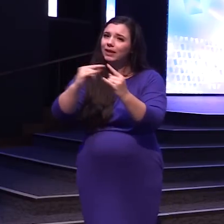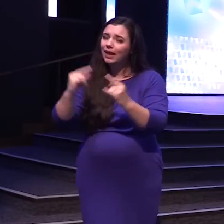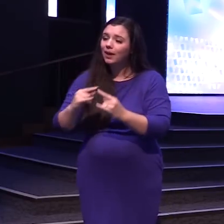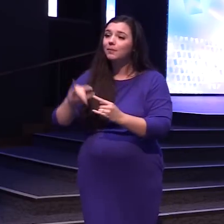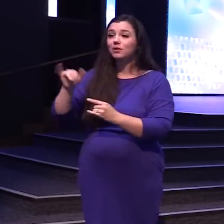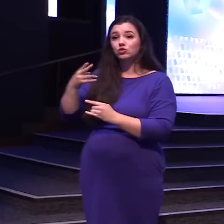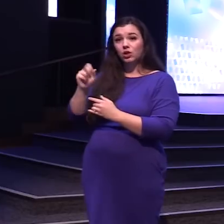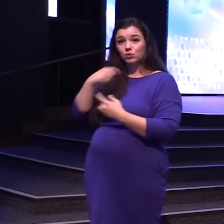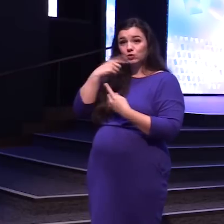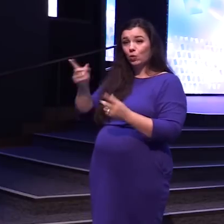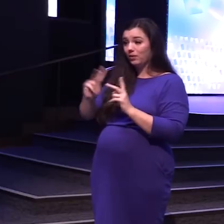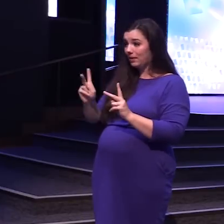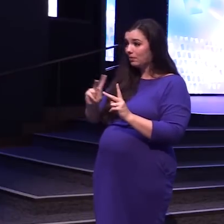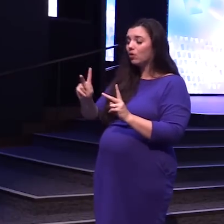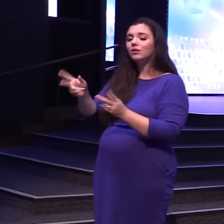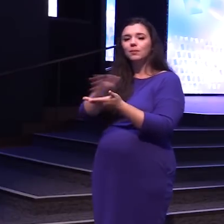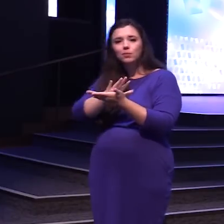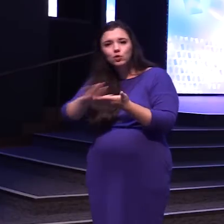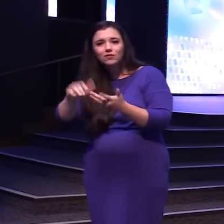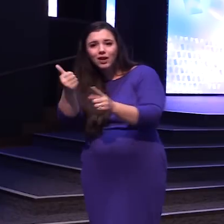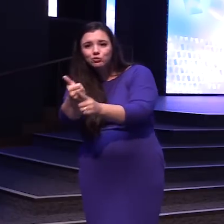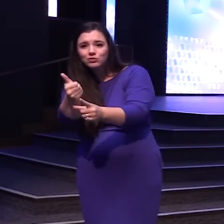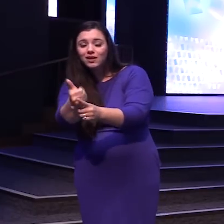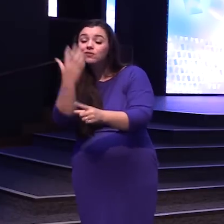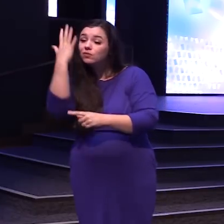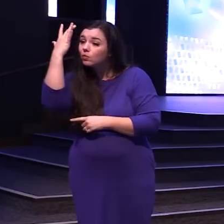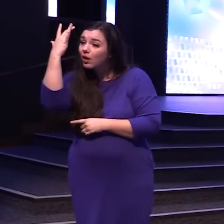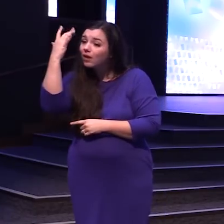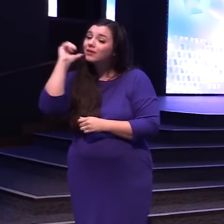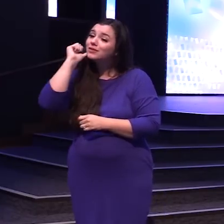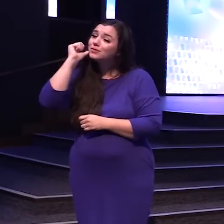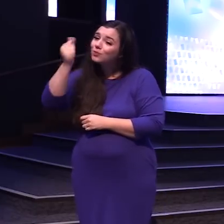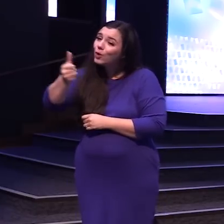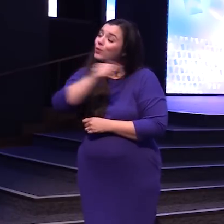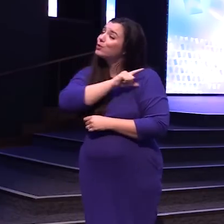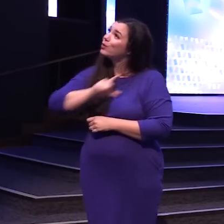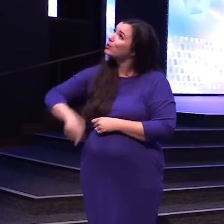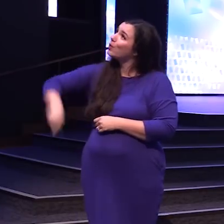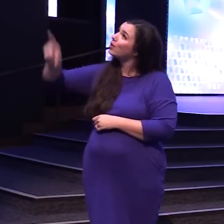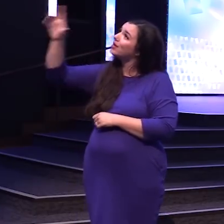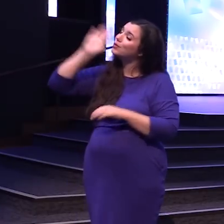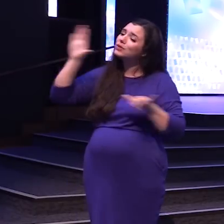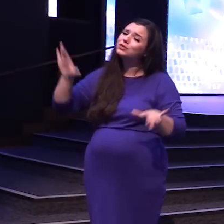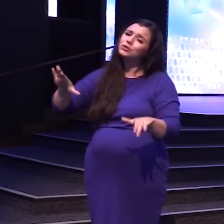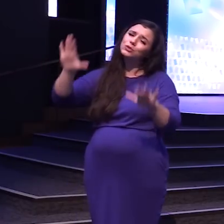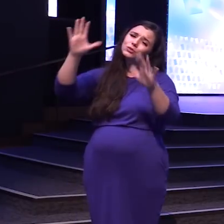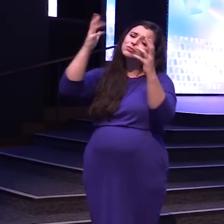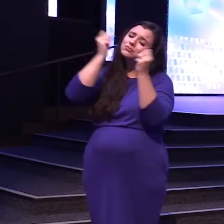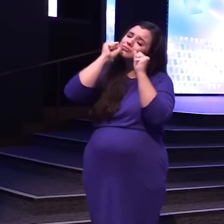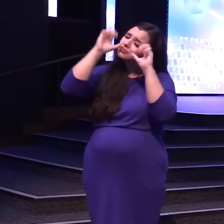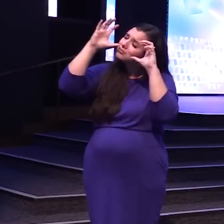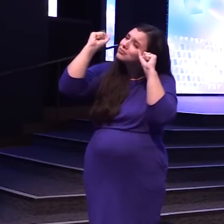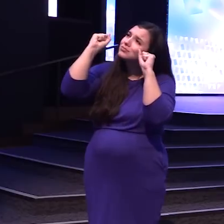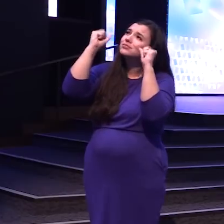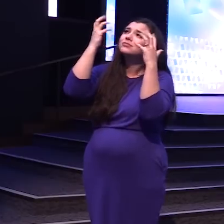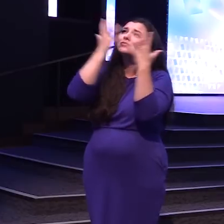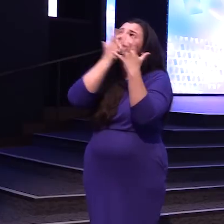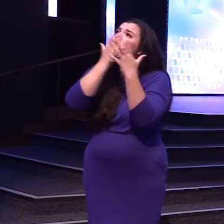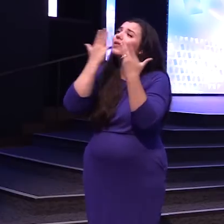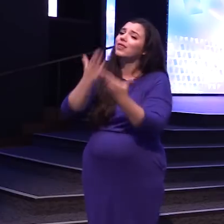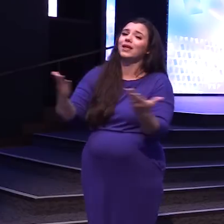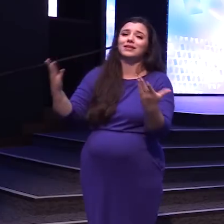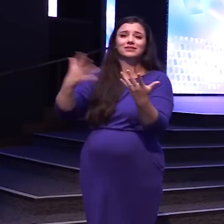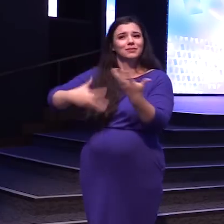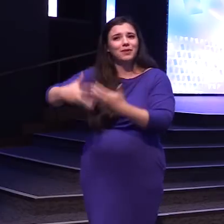people Purify yourselves For tomorrow The Lord will do Great wonders Among you